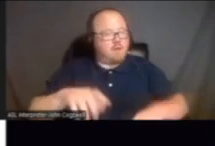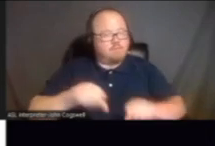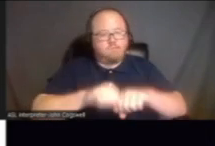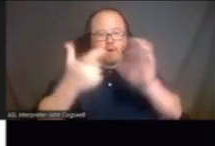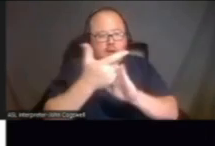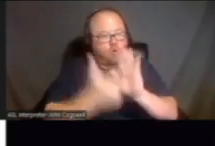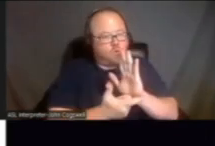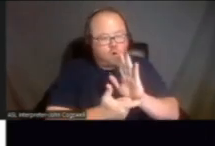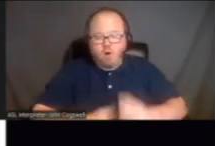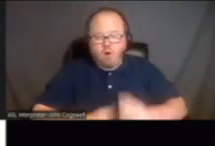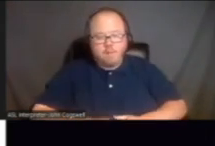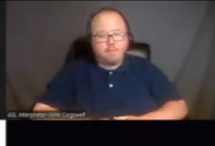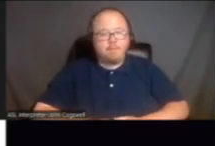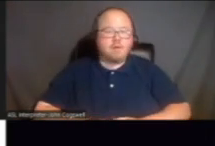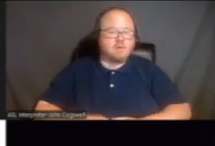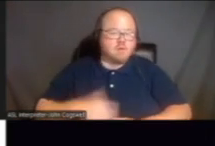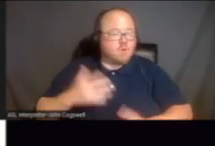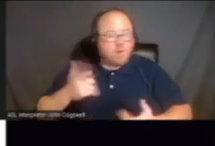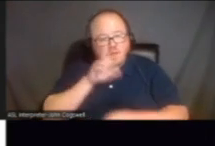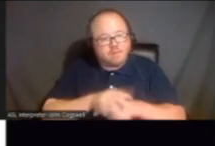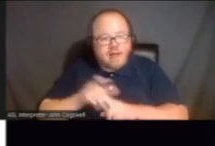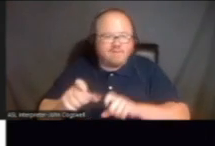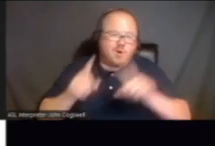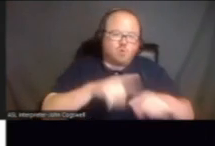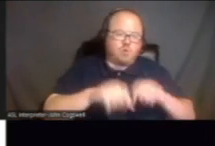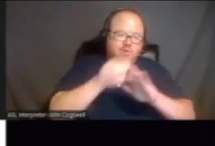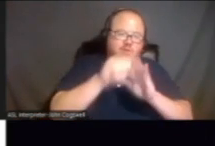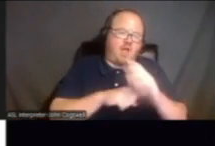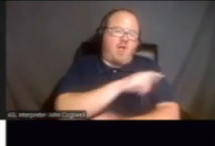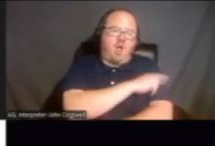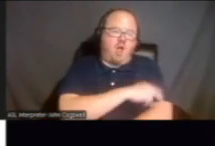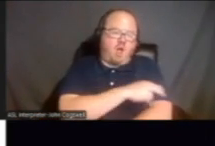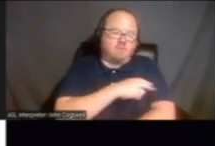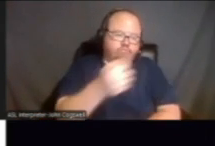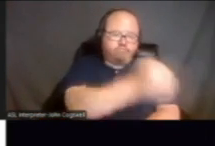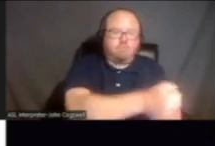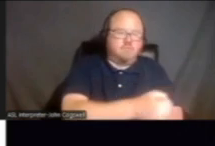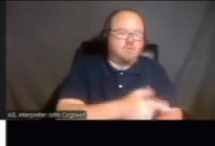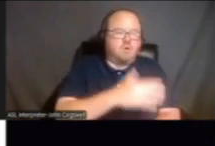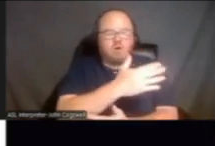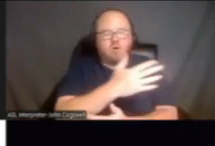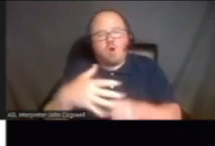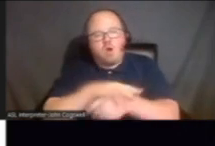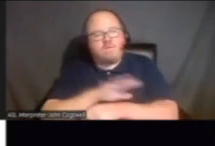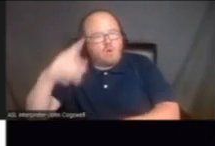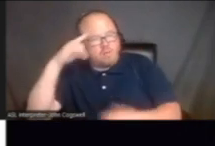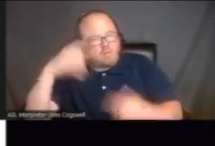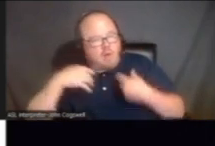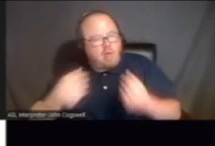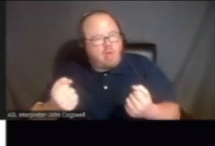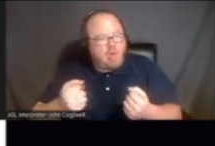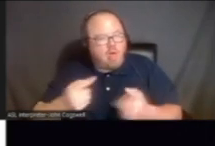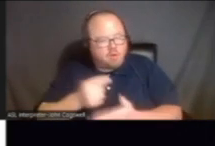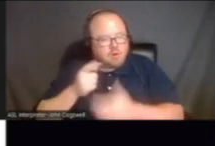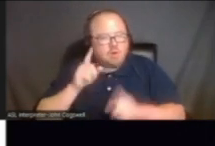what is a commitment, would be to go to a state hospital, and that's just to cover the piece of their mental health treatments. And so they'll end up at